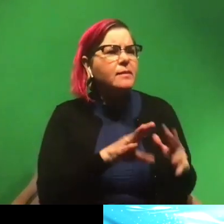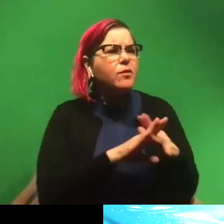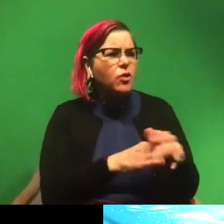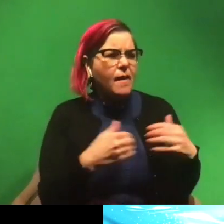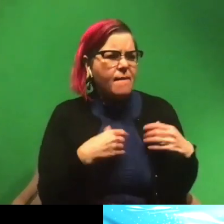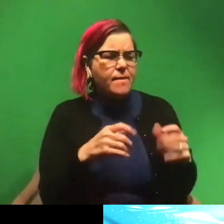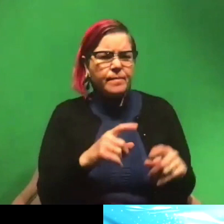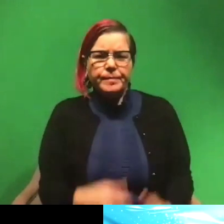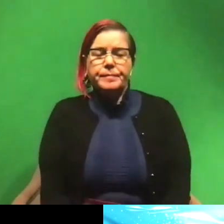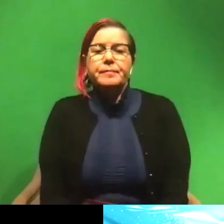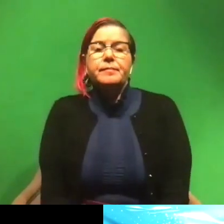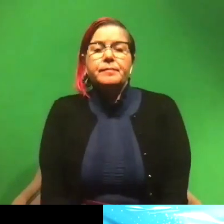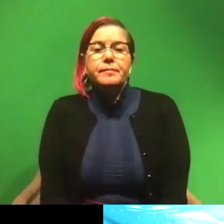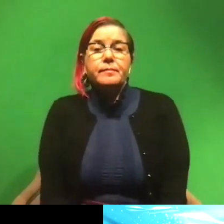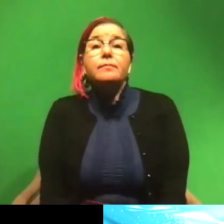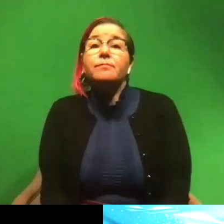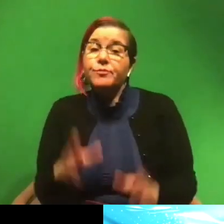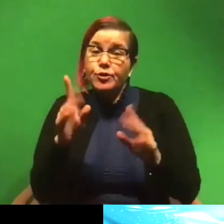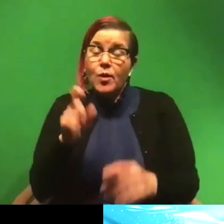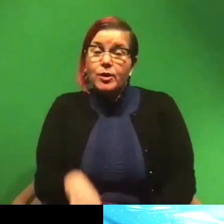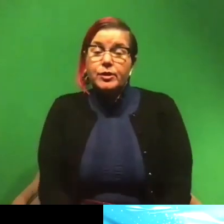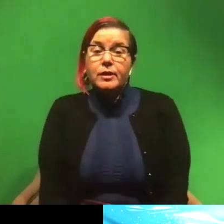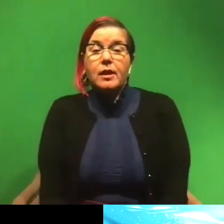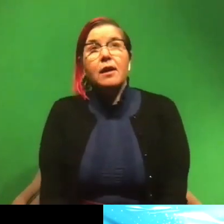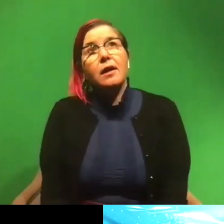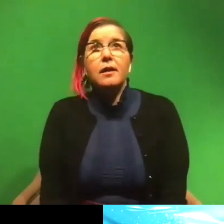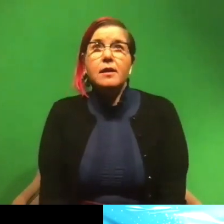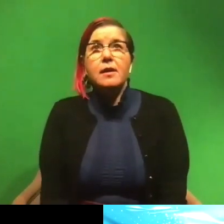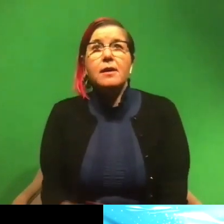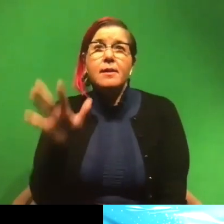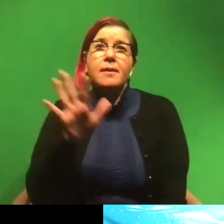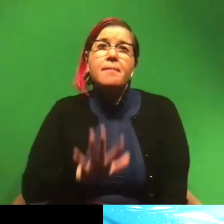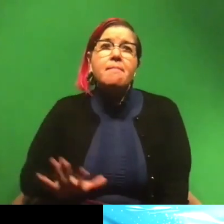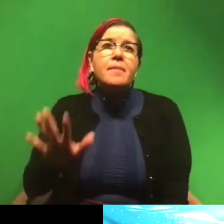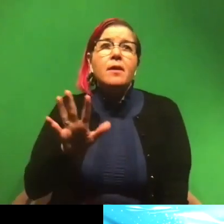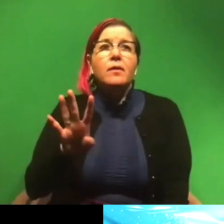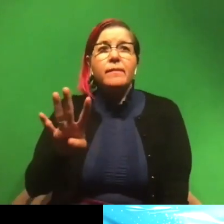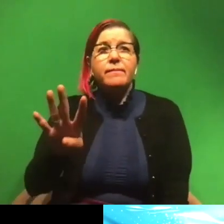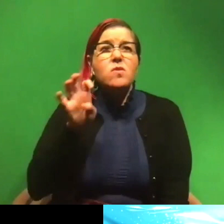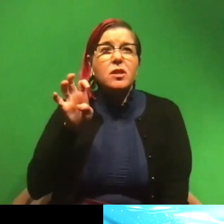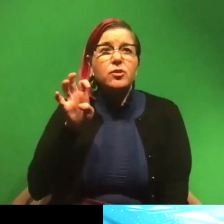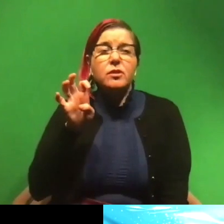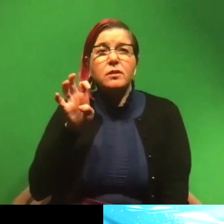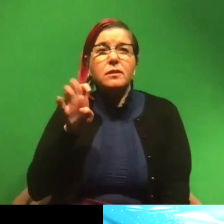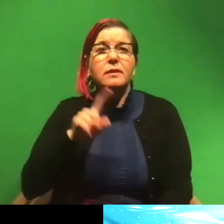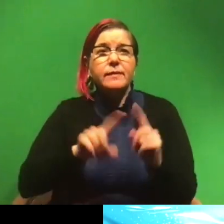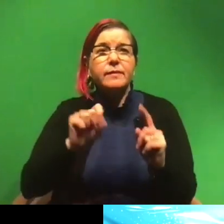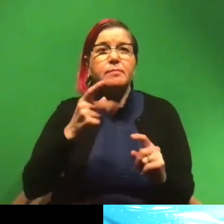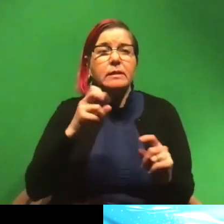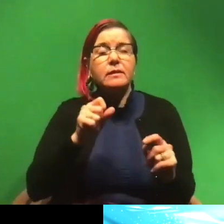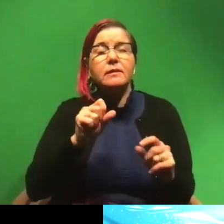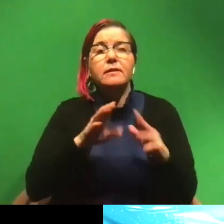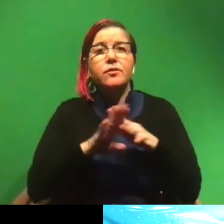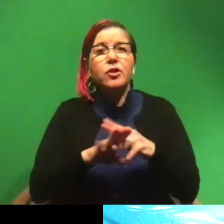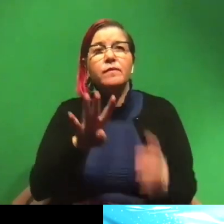Uh, that is a excellent question. There are about 400, somewhere between 400